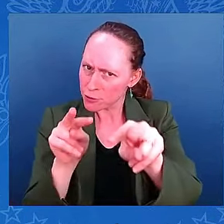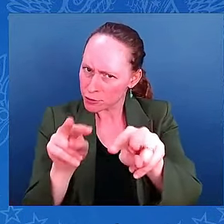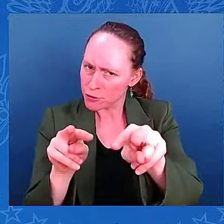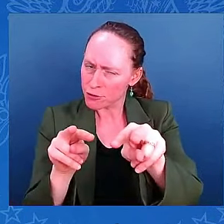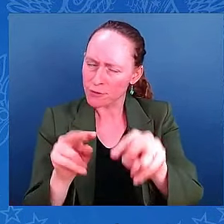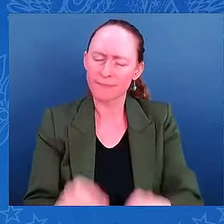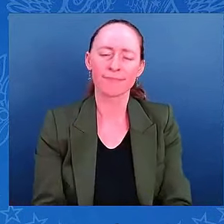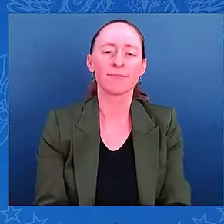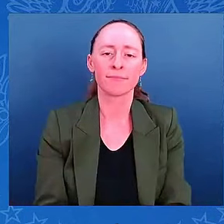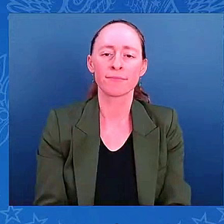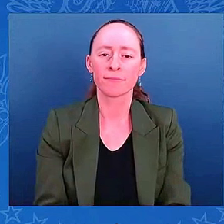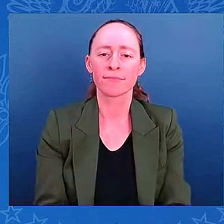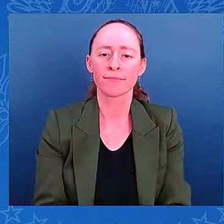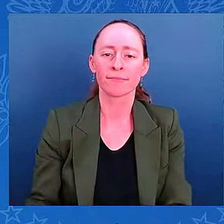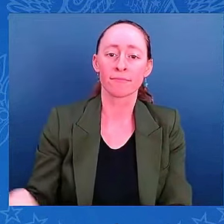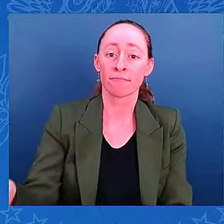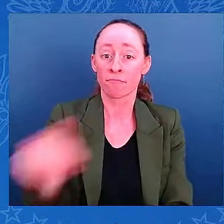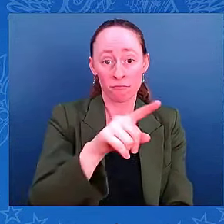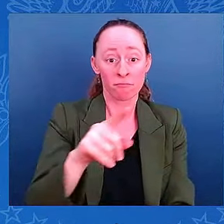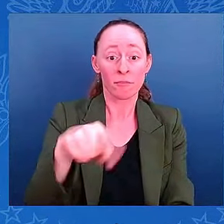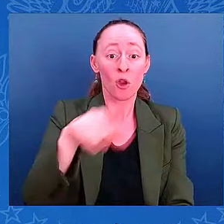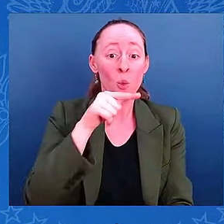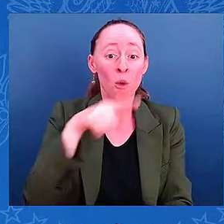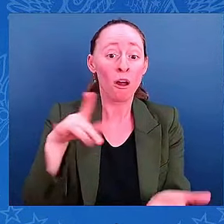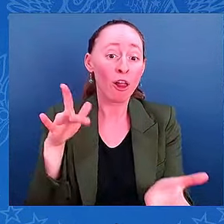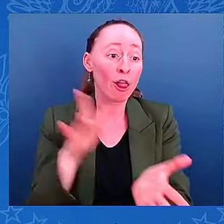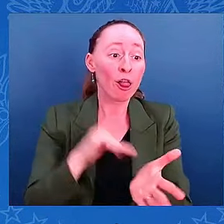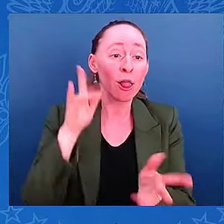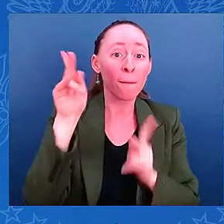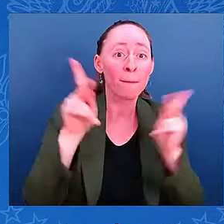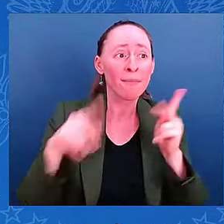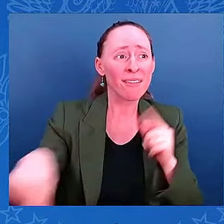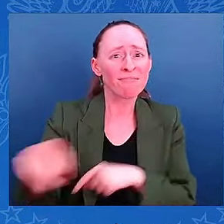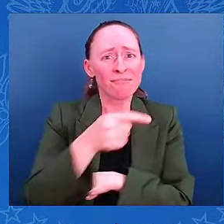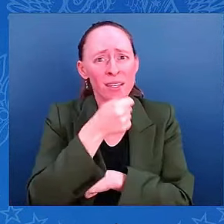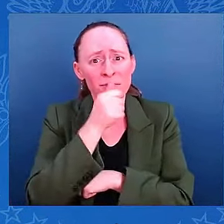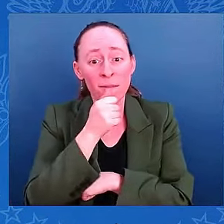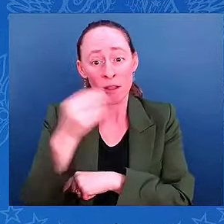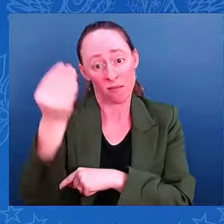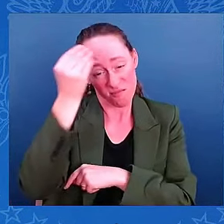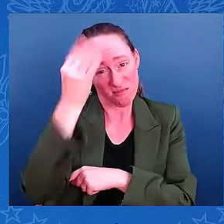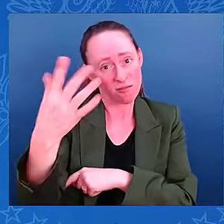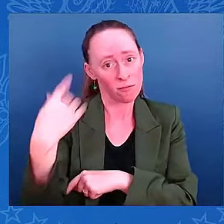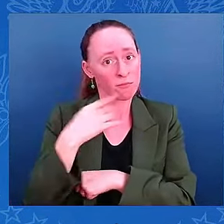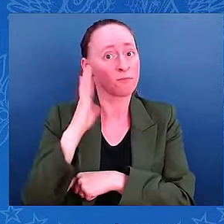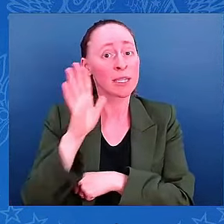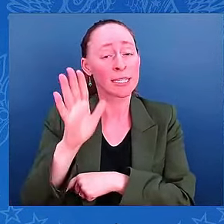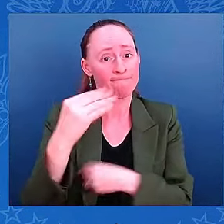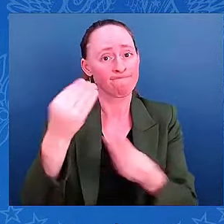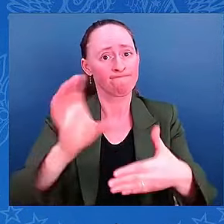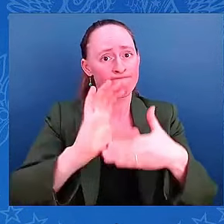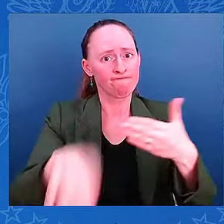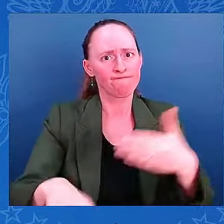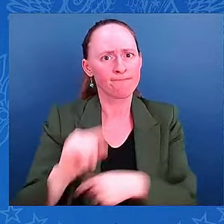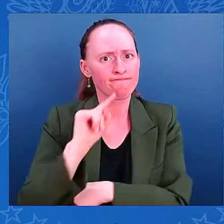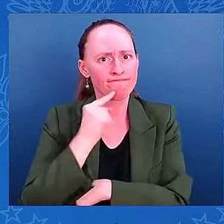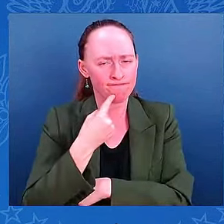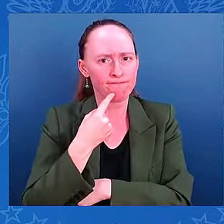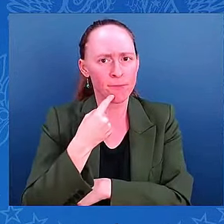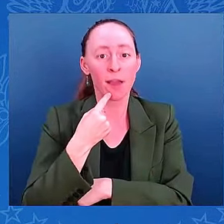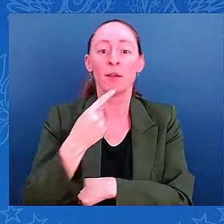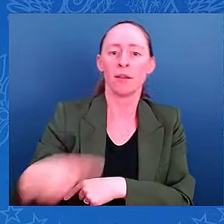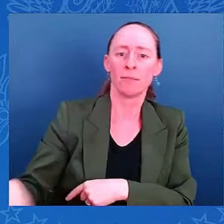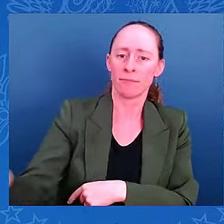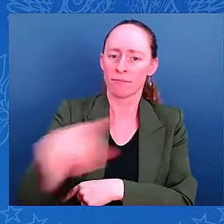advantage of consumers will be held accountable. The bottom line is this hurricane poses an extreme danger. And we urge